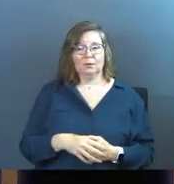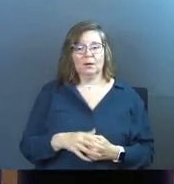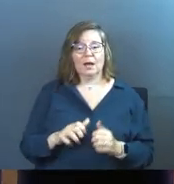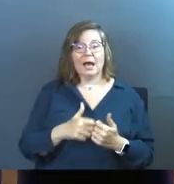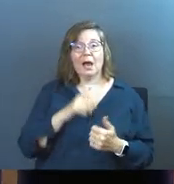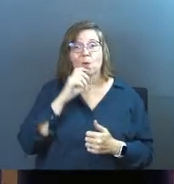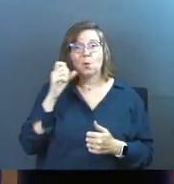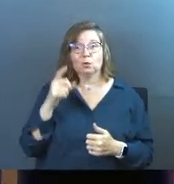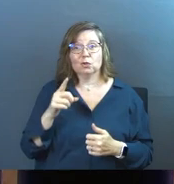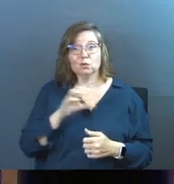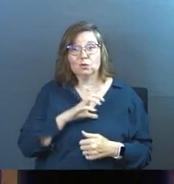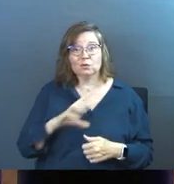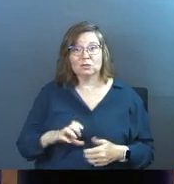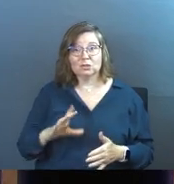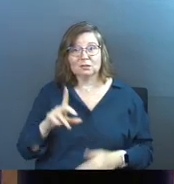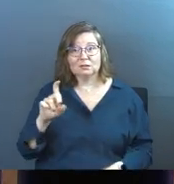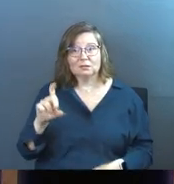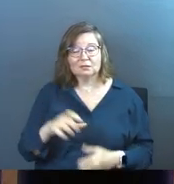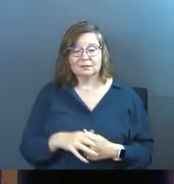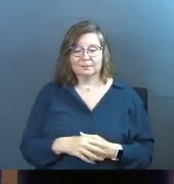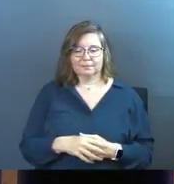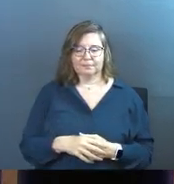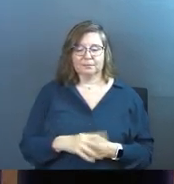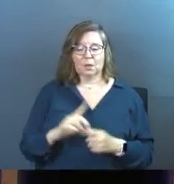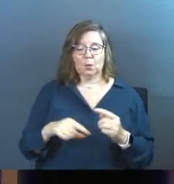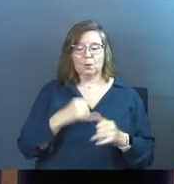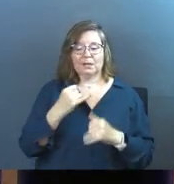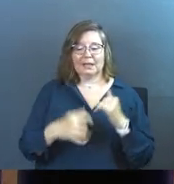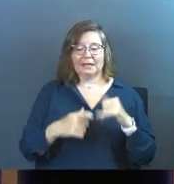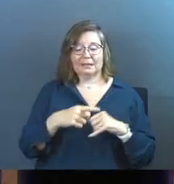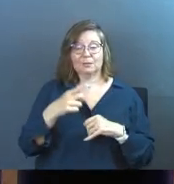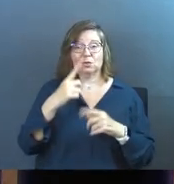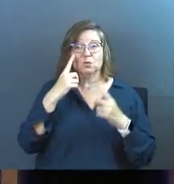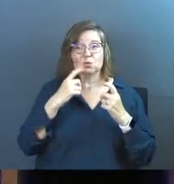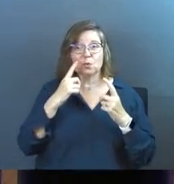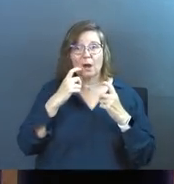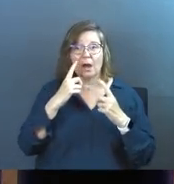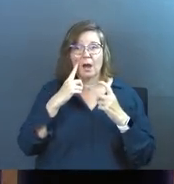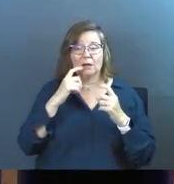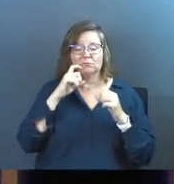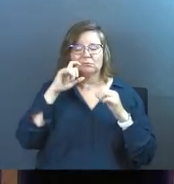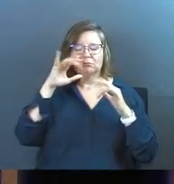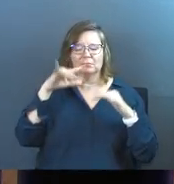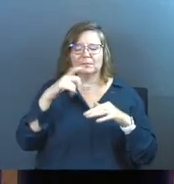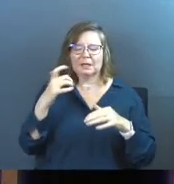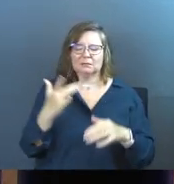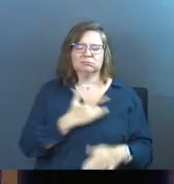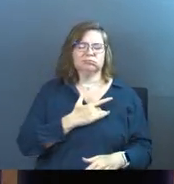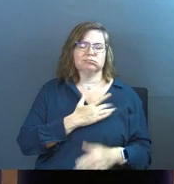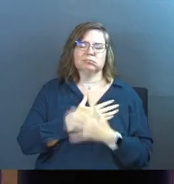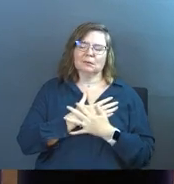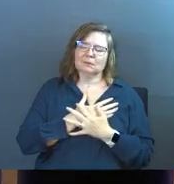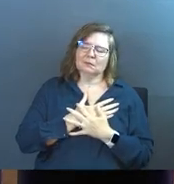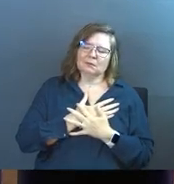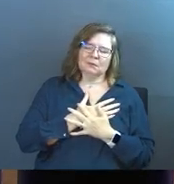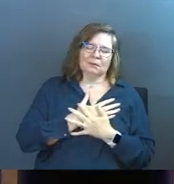How old are you, Christian? When was the last time you cried uncontrollably because God so moved you?